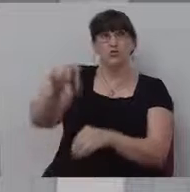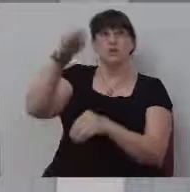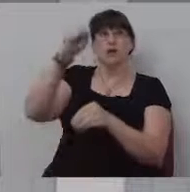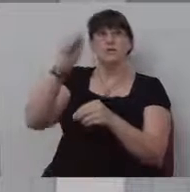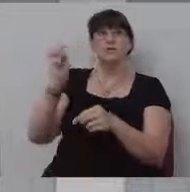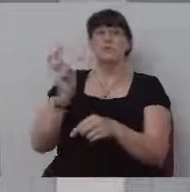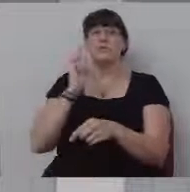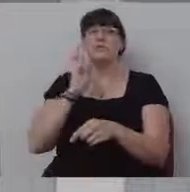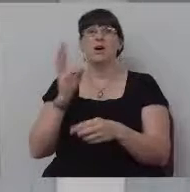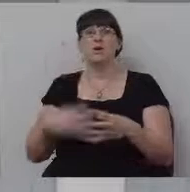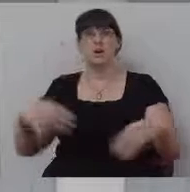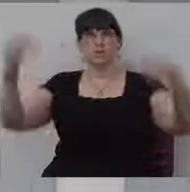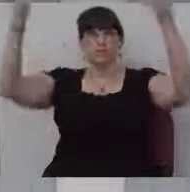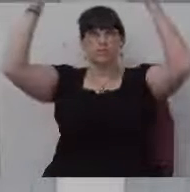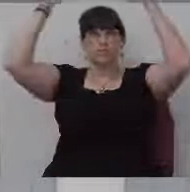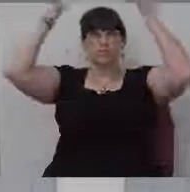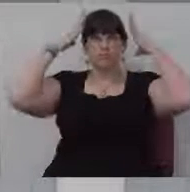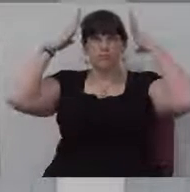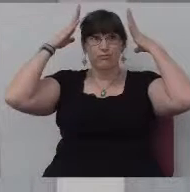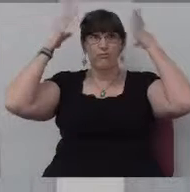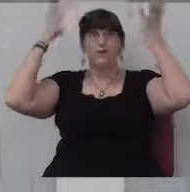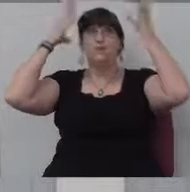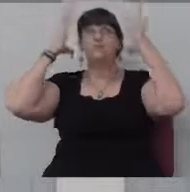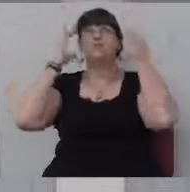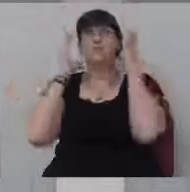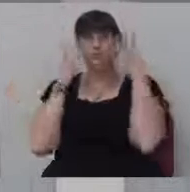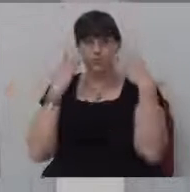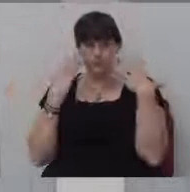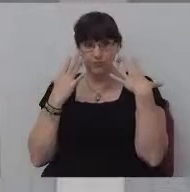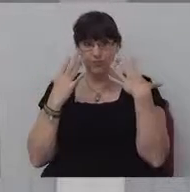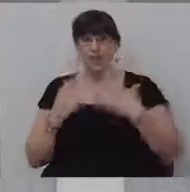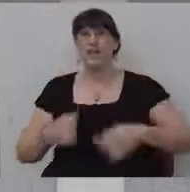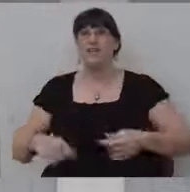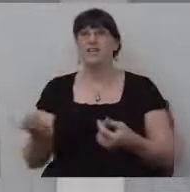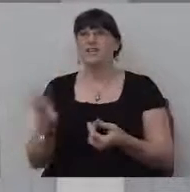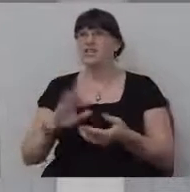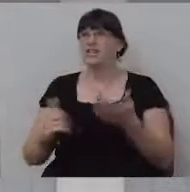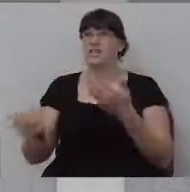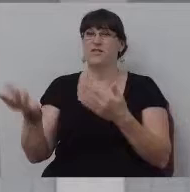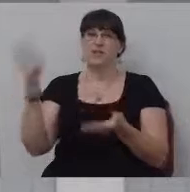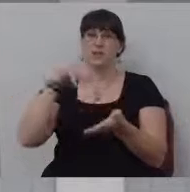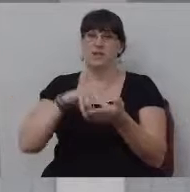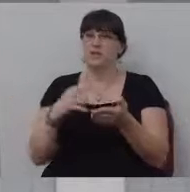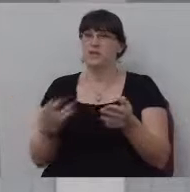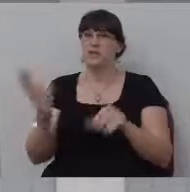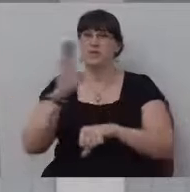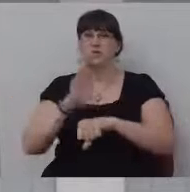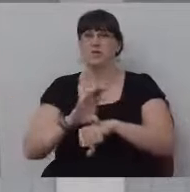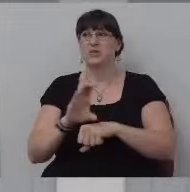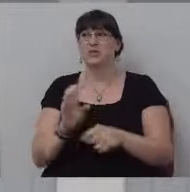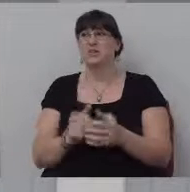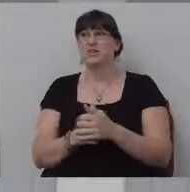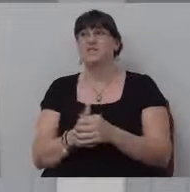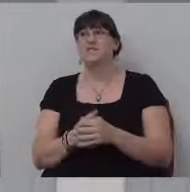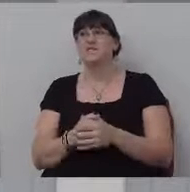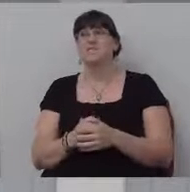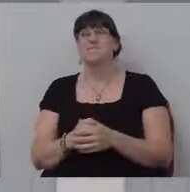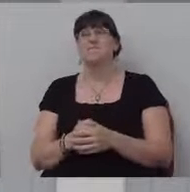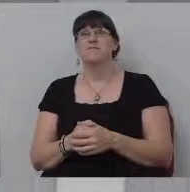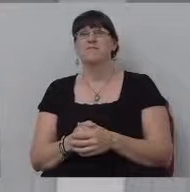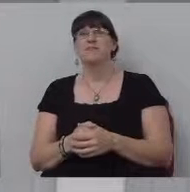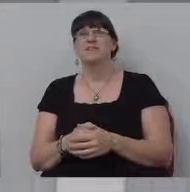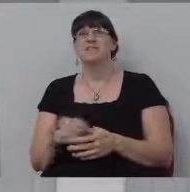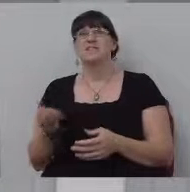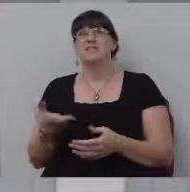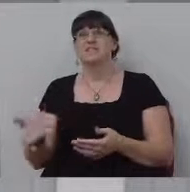which didn't help anything. And so she never came back to church, know, that kind of, you know, and, uh, uh, you know, just